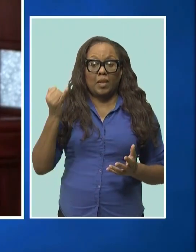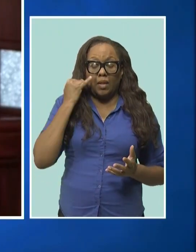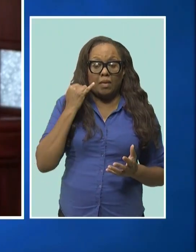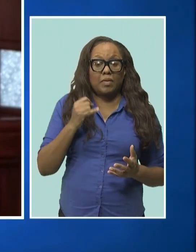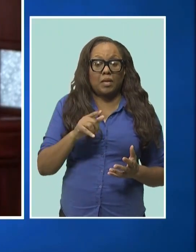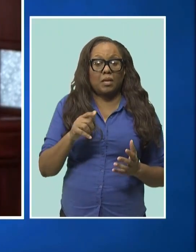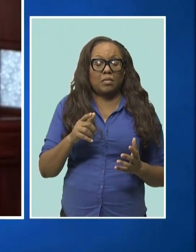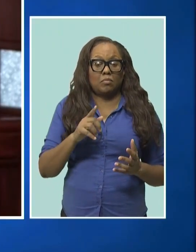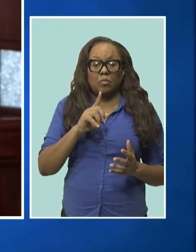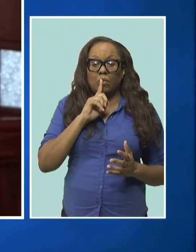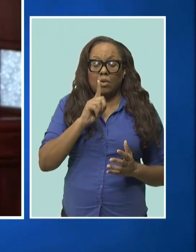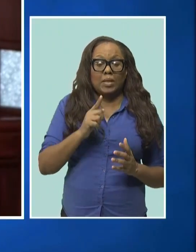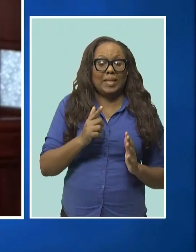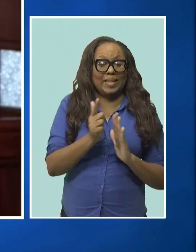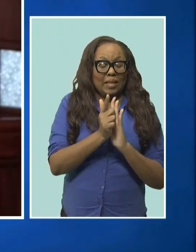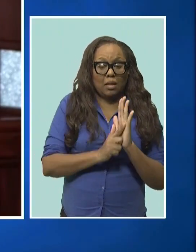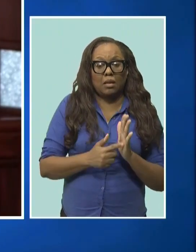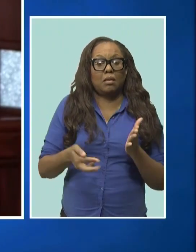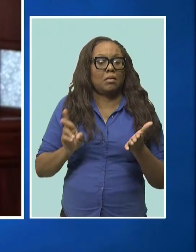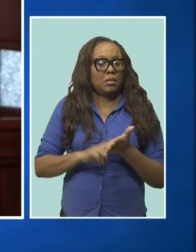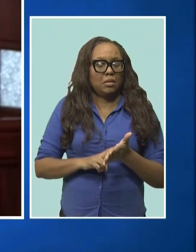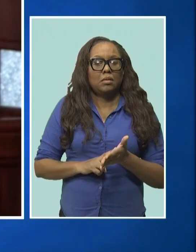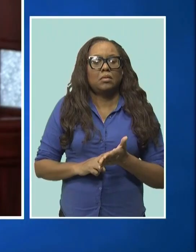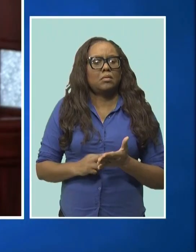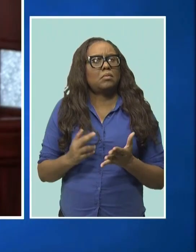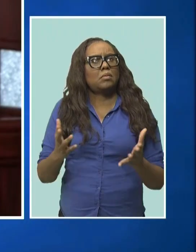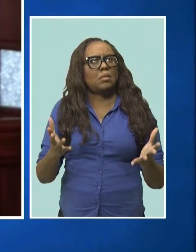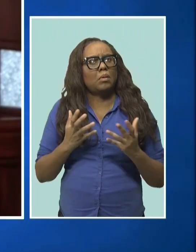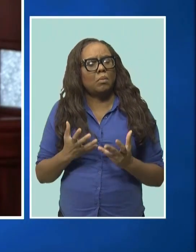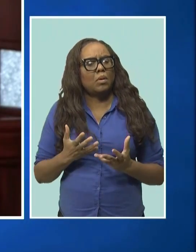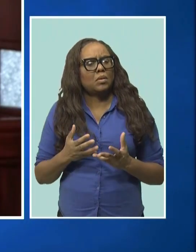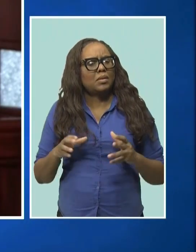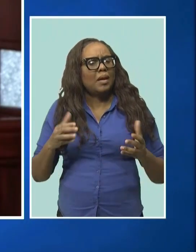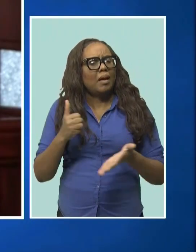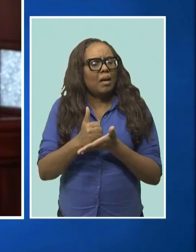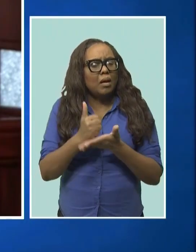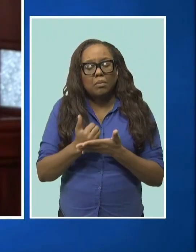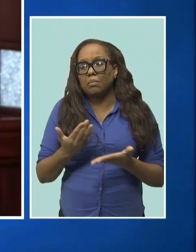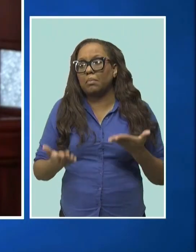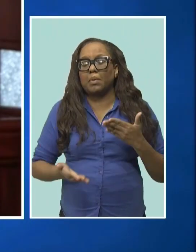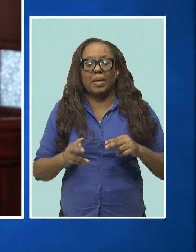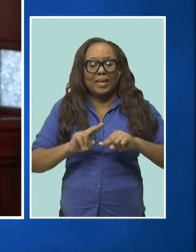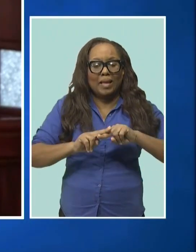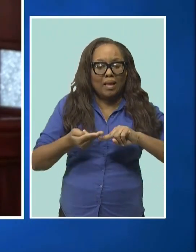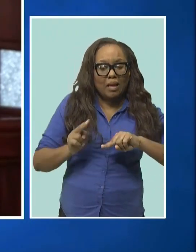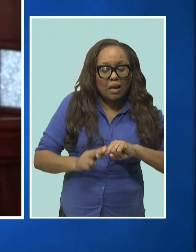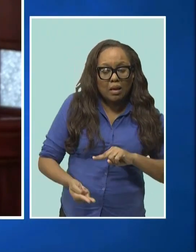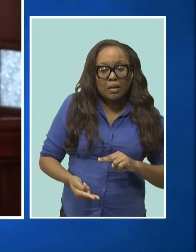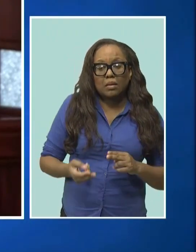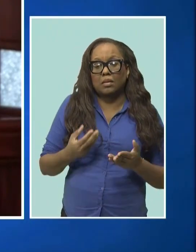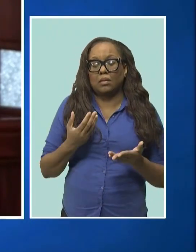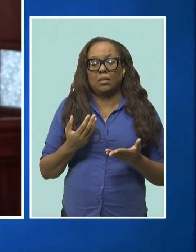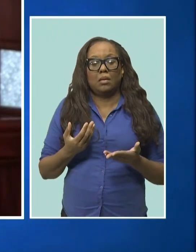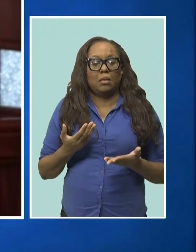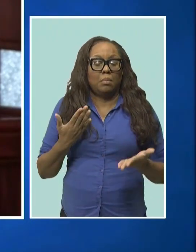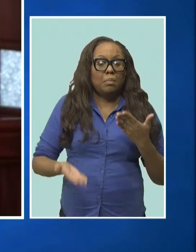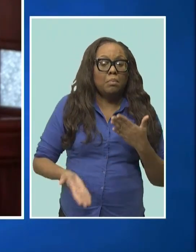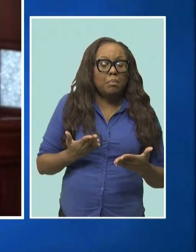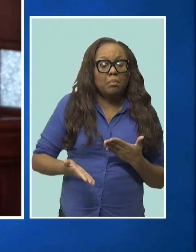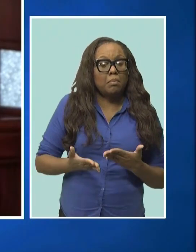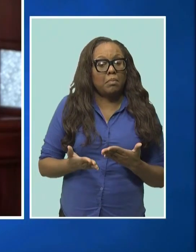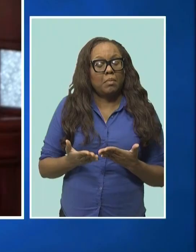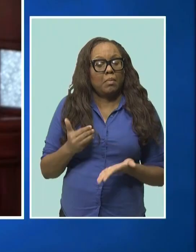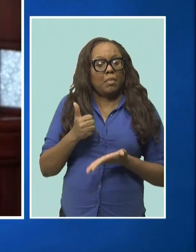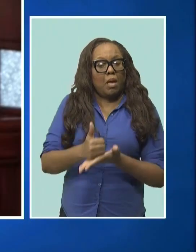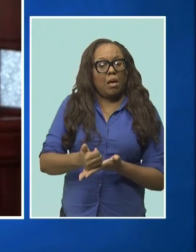and to do something for them. If it is a discount, if they enter into a partnership with the government so the government carries some of the costs,